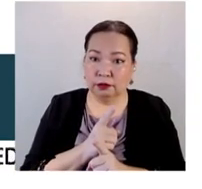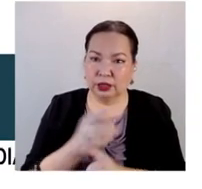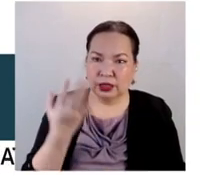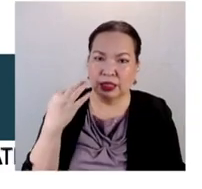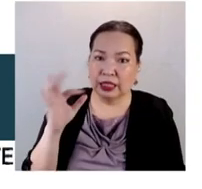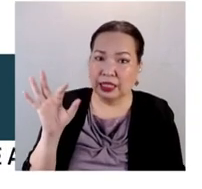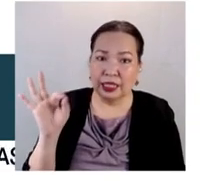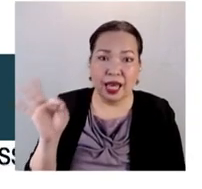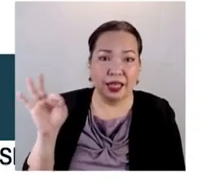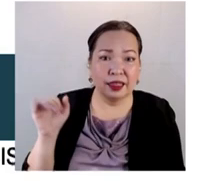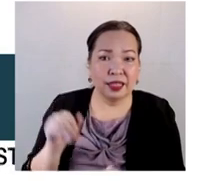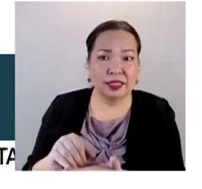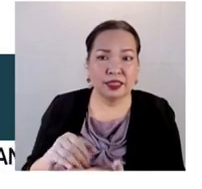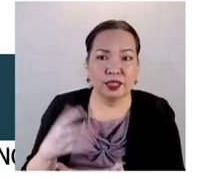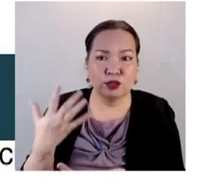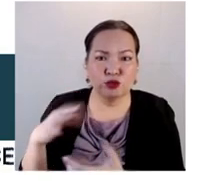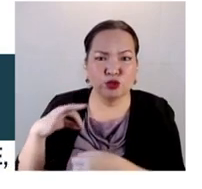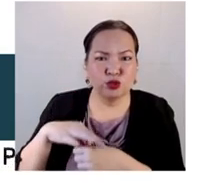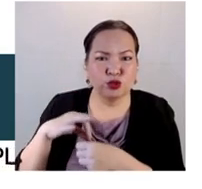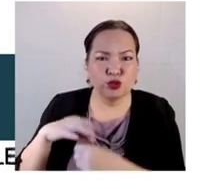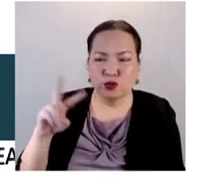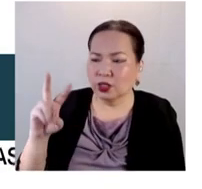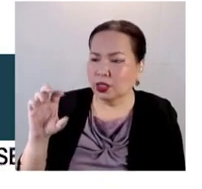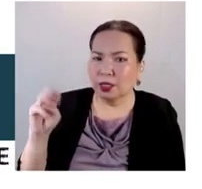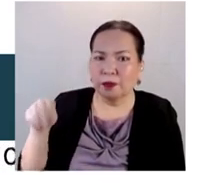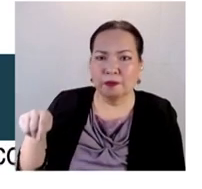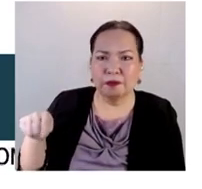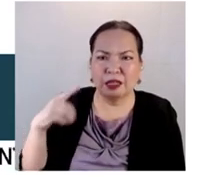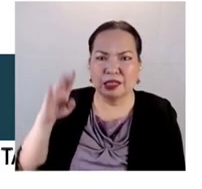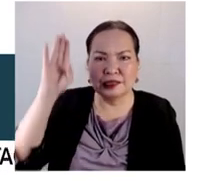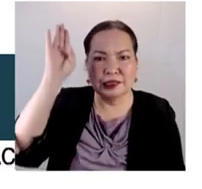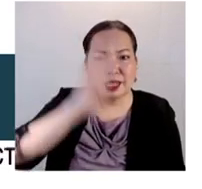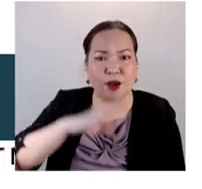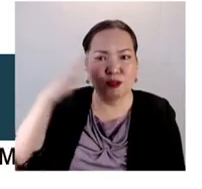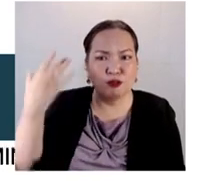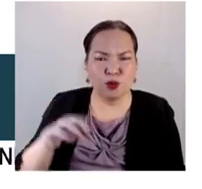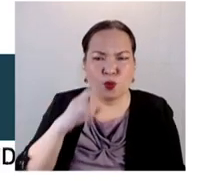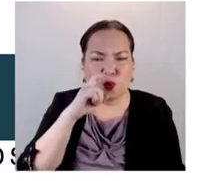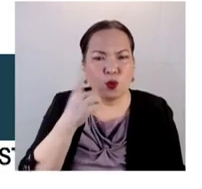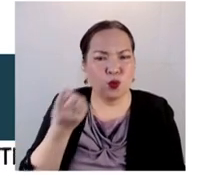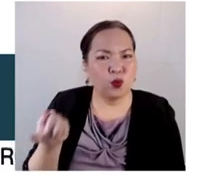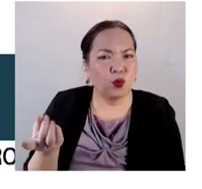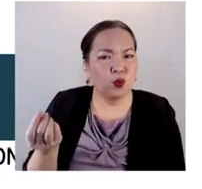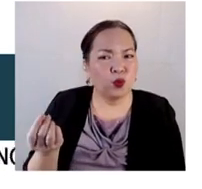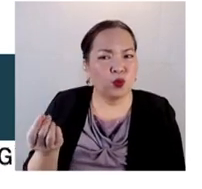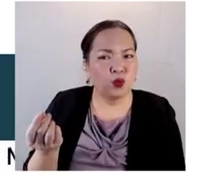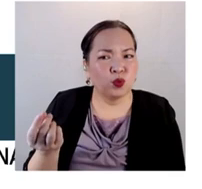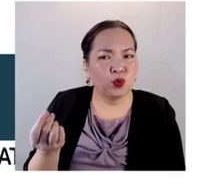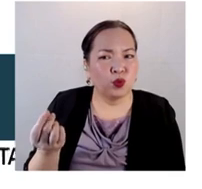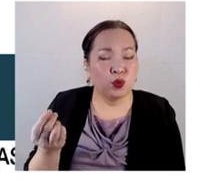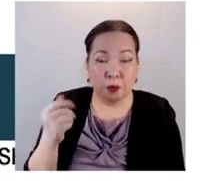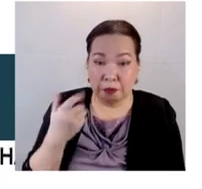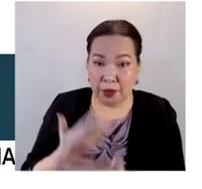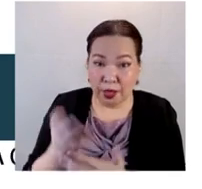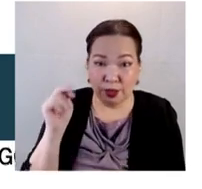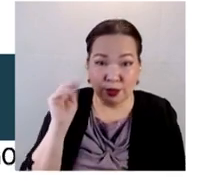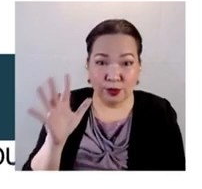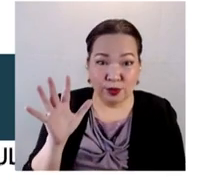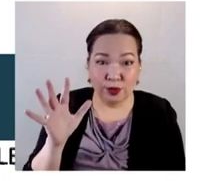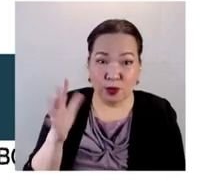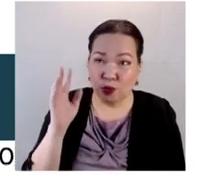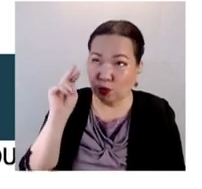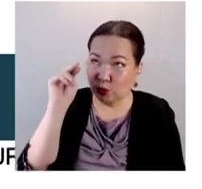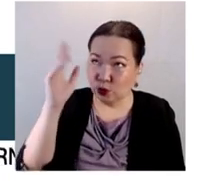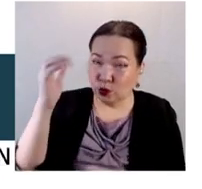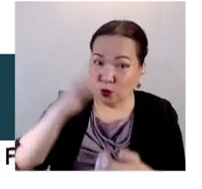,000 vote counting machines? Yung mga pumalpak, yung mga lumana, are we going to have new supplier for